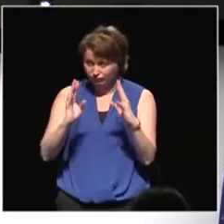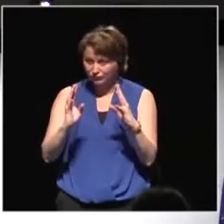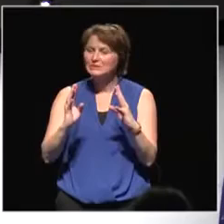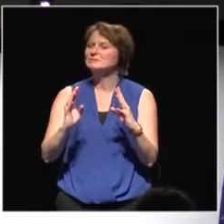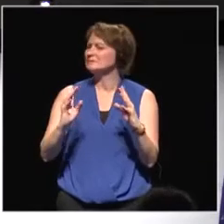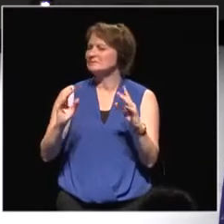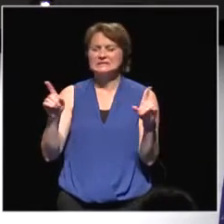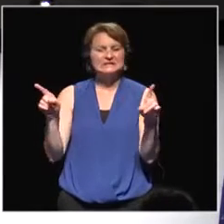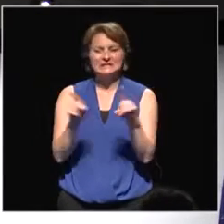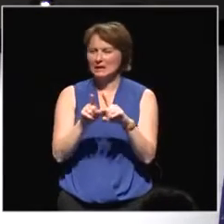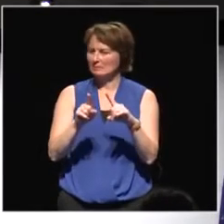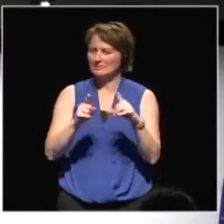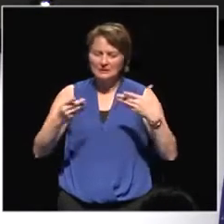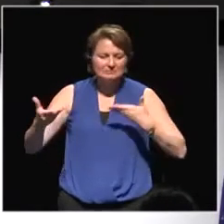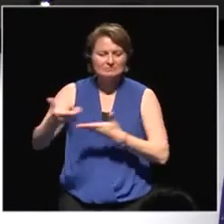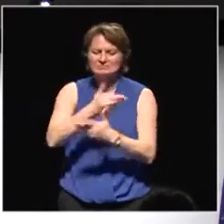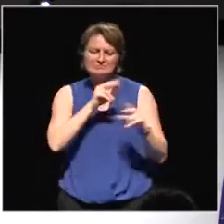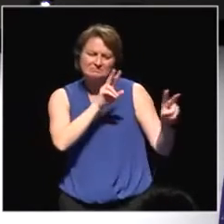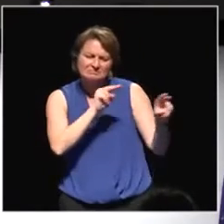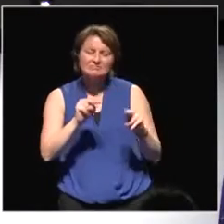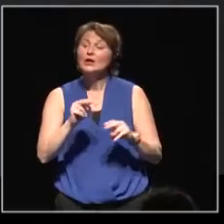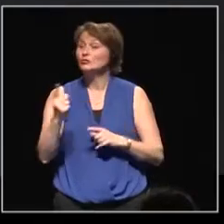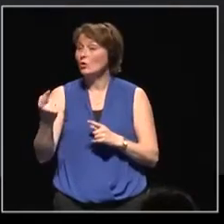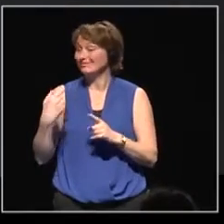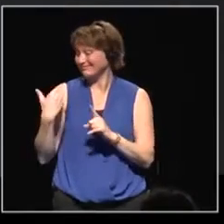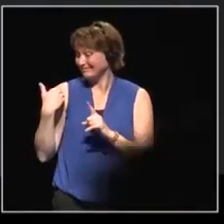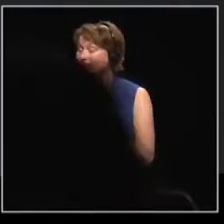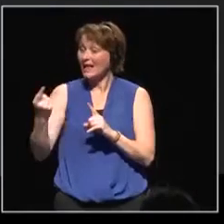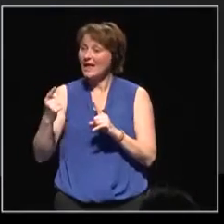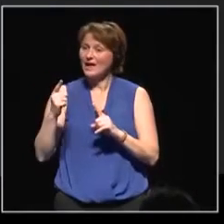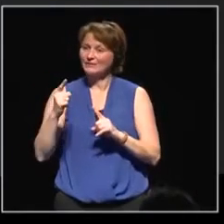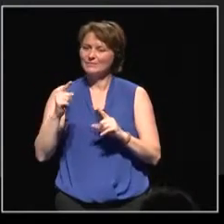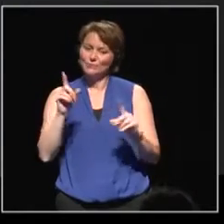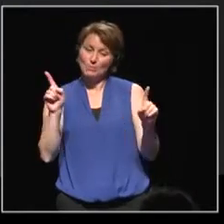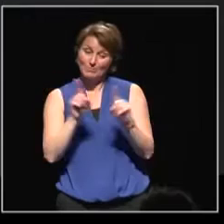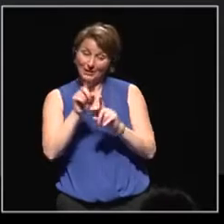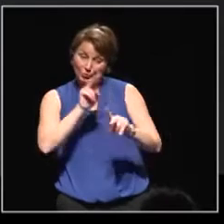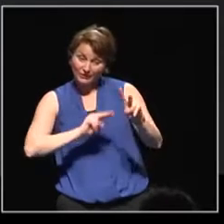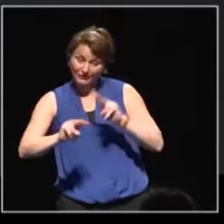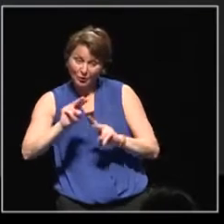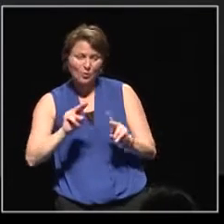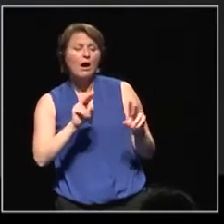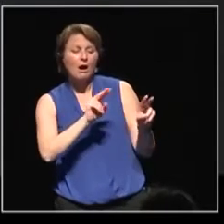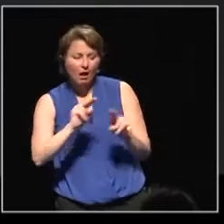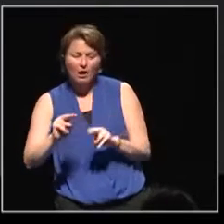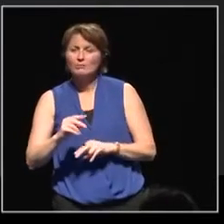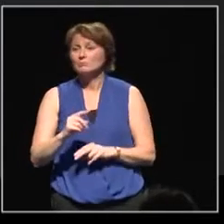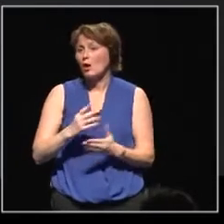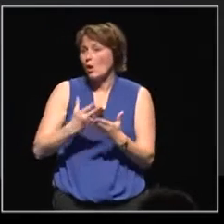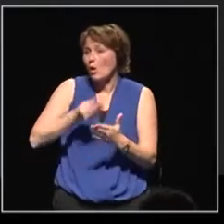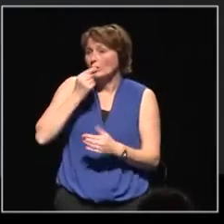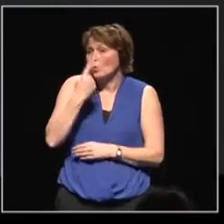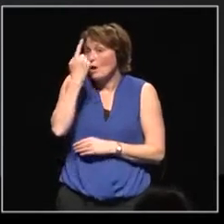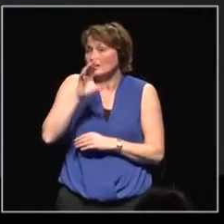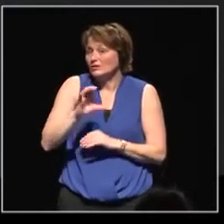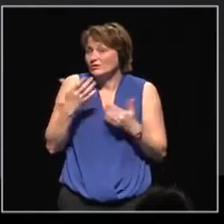on whatever peer review process is ongoing. So, the learning doesn't just stay with the one country being reviewed or the 10